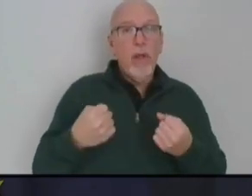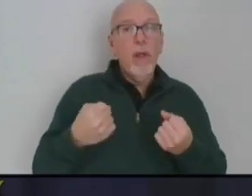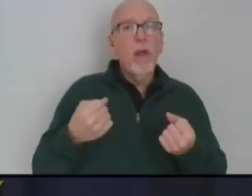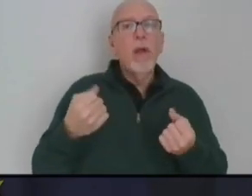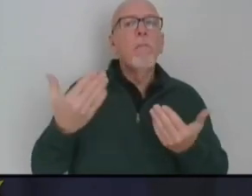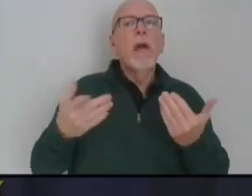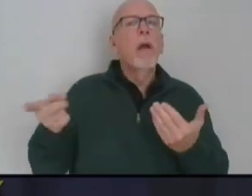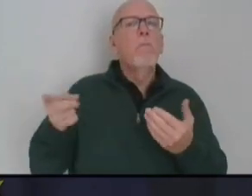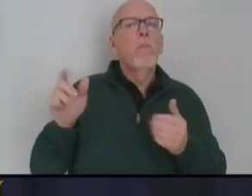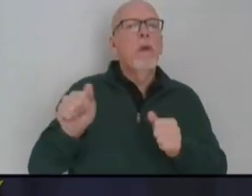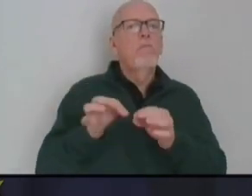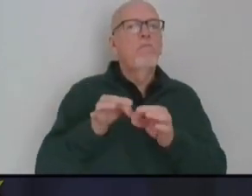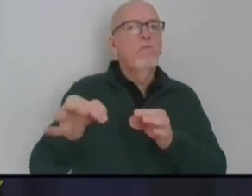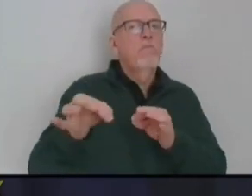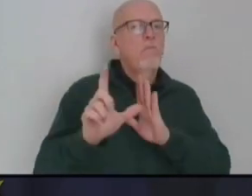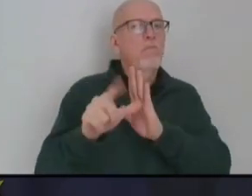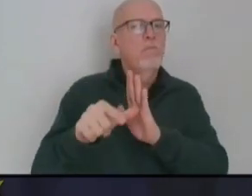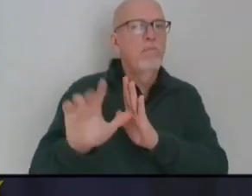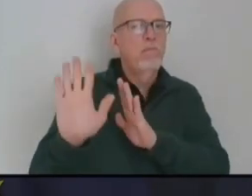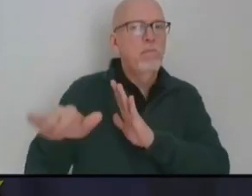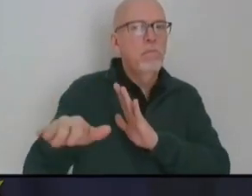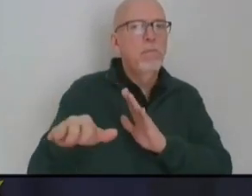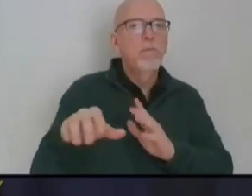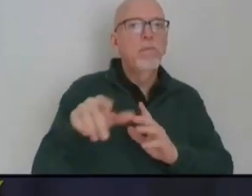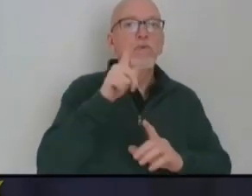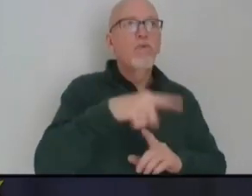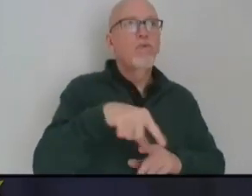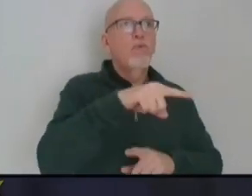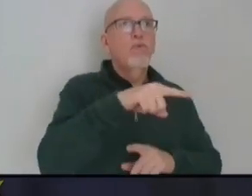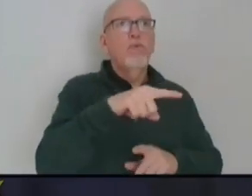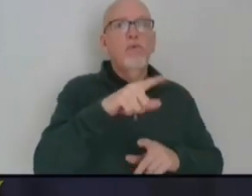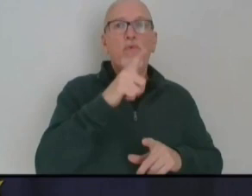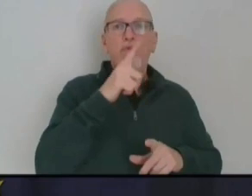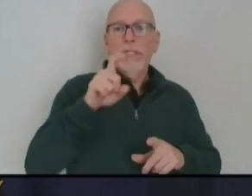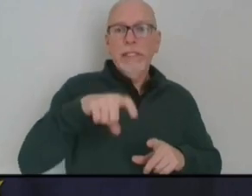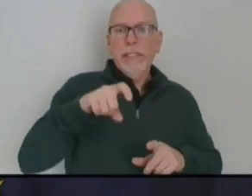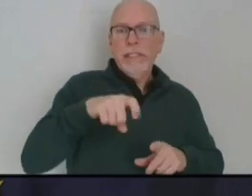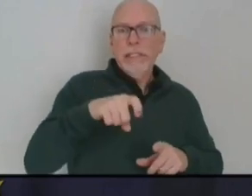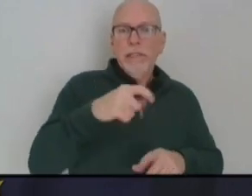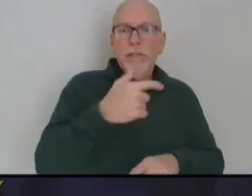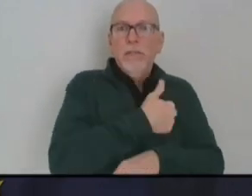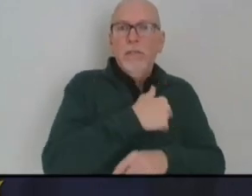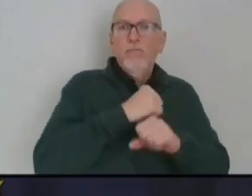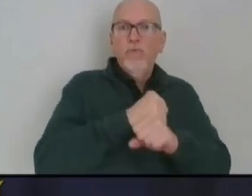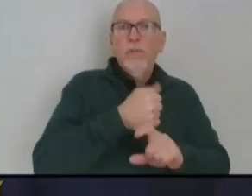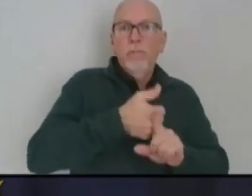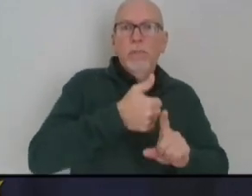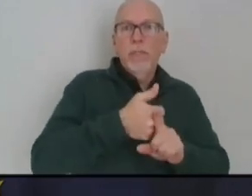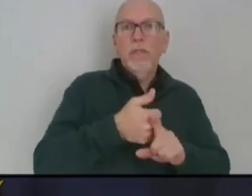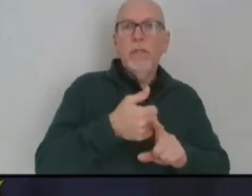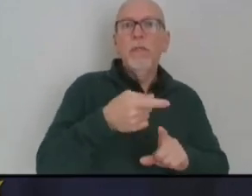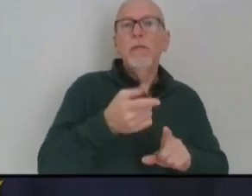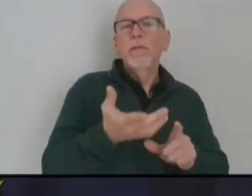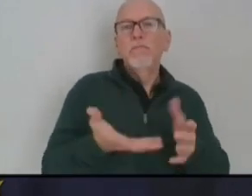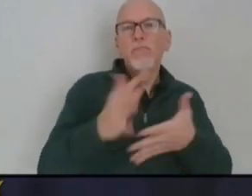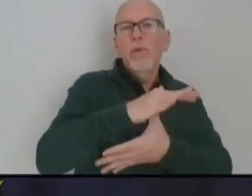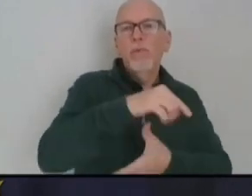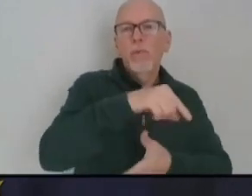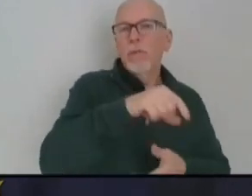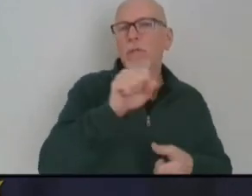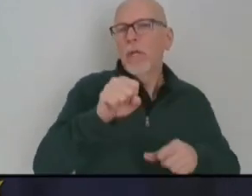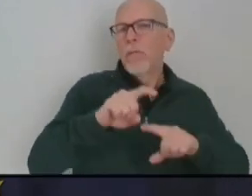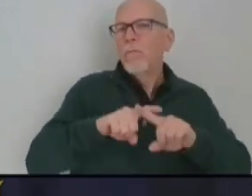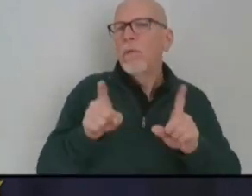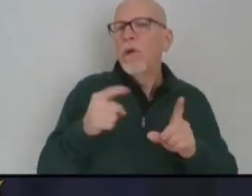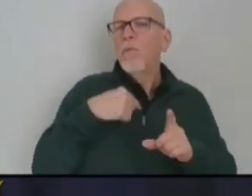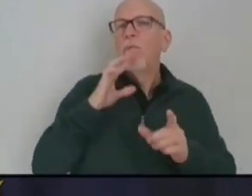delay a little bit to let those people who are wanting those antibodies to help protect themselves to get to the front of line. But eventually we will